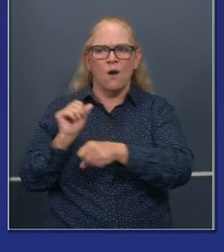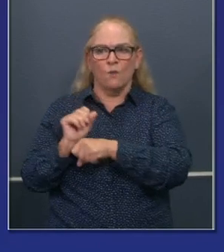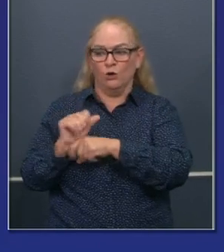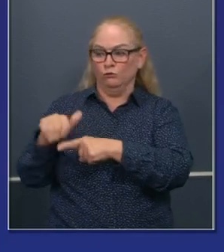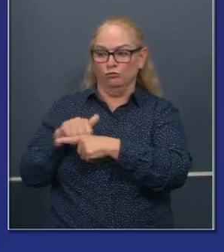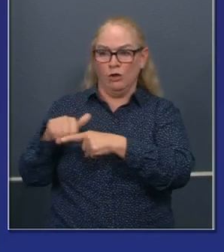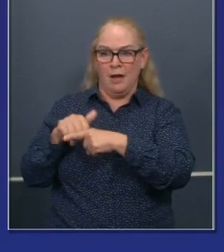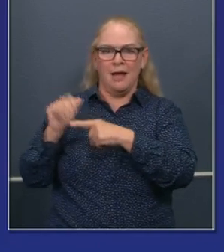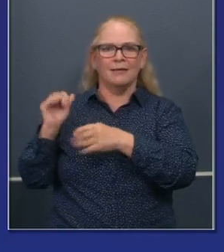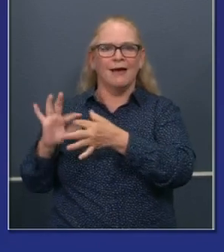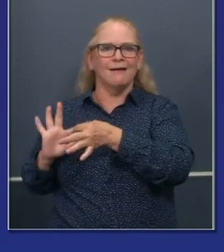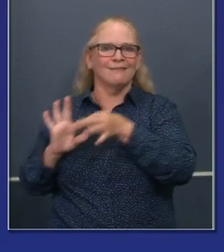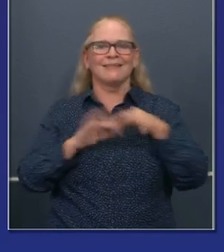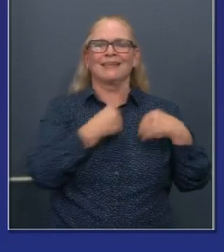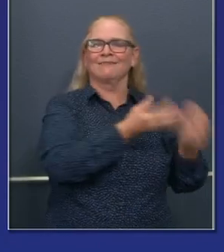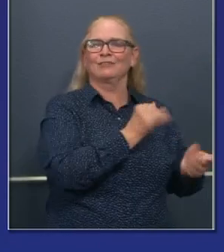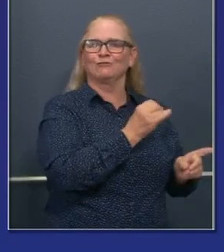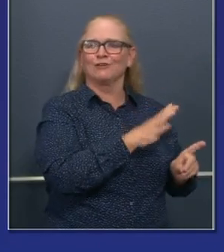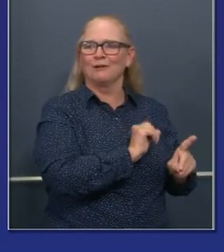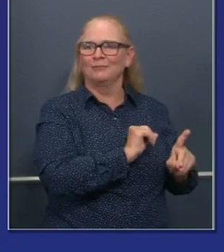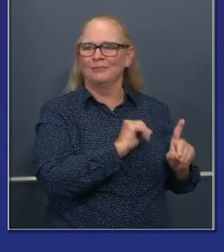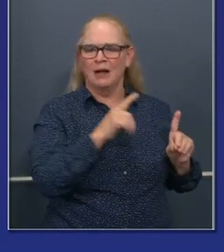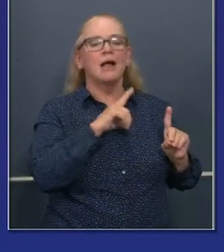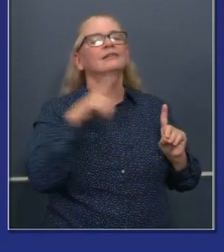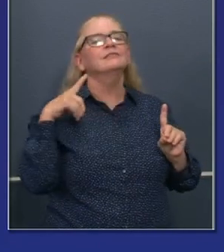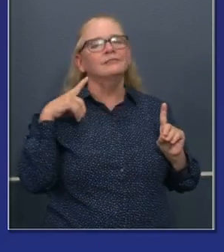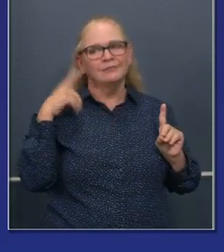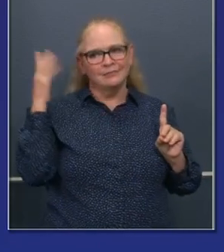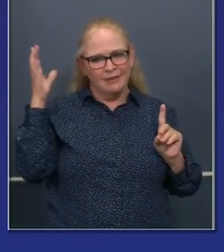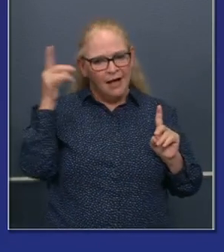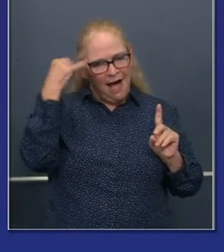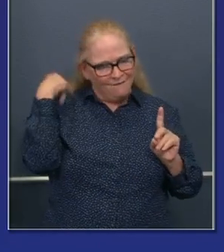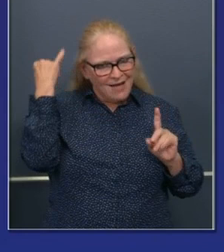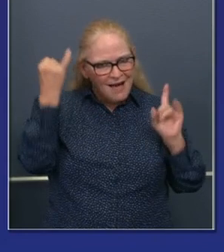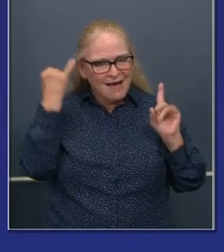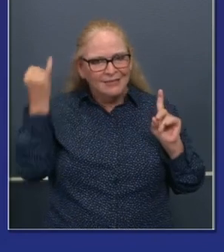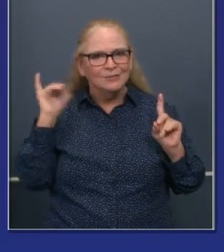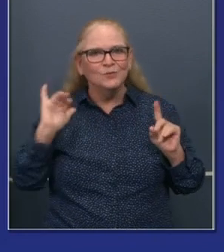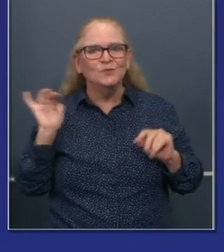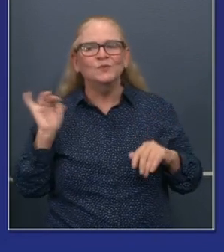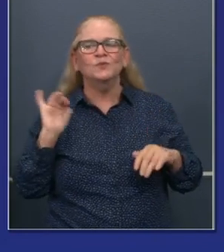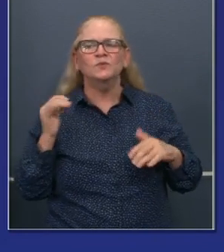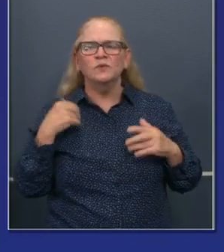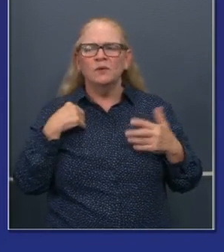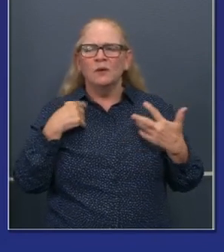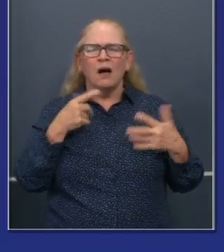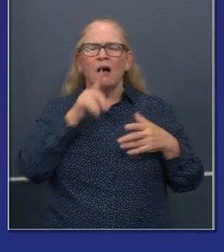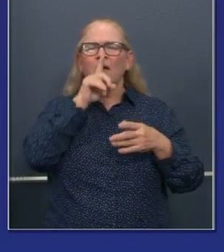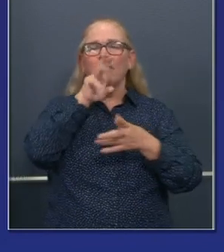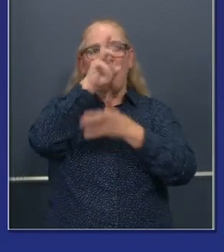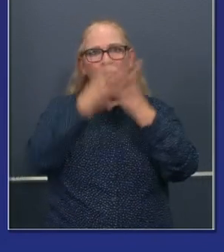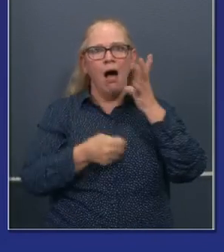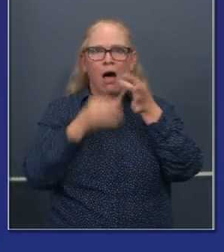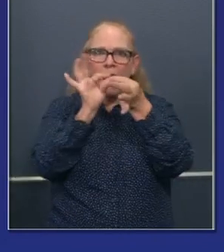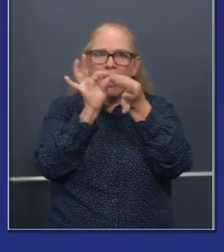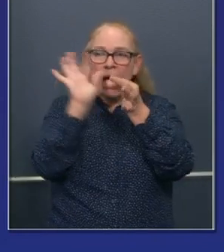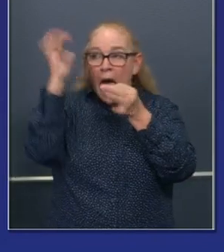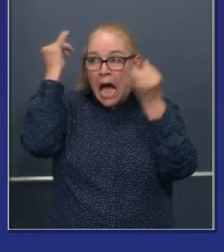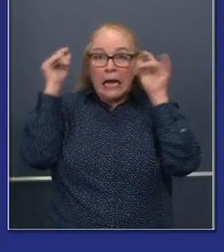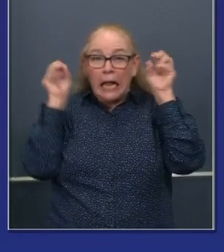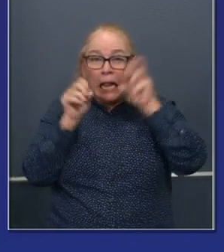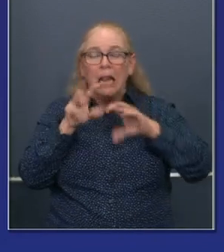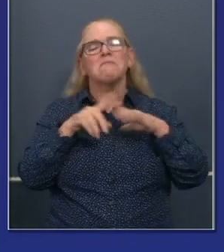Legislature has their ideas. Uh, we have some ideas around skills libraries. I don't want to get into some of the weeds, but we have some really